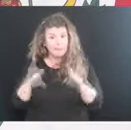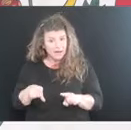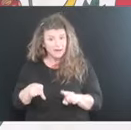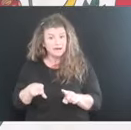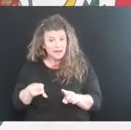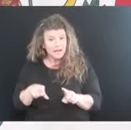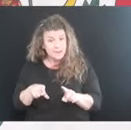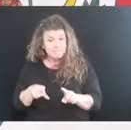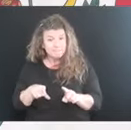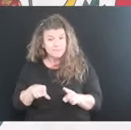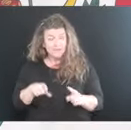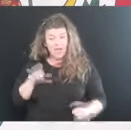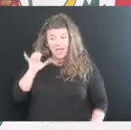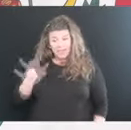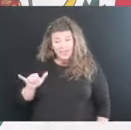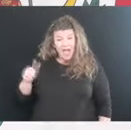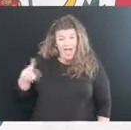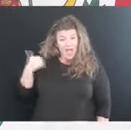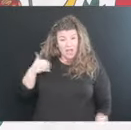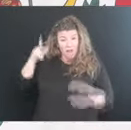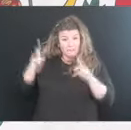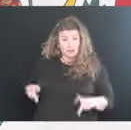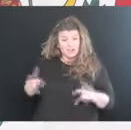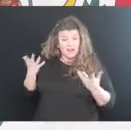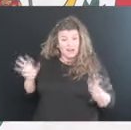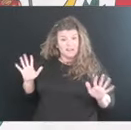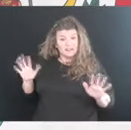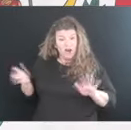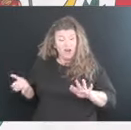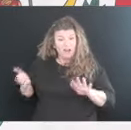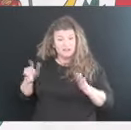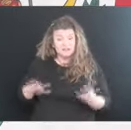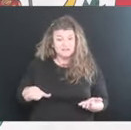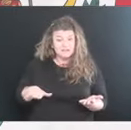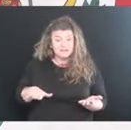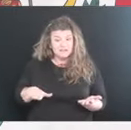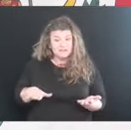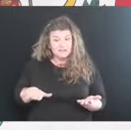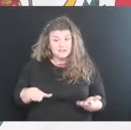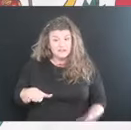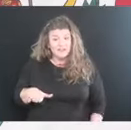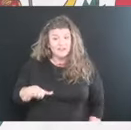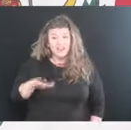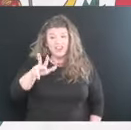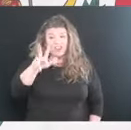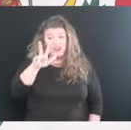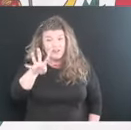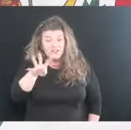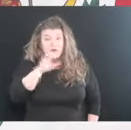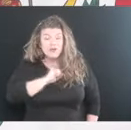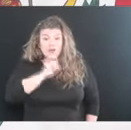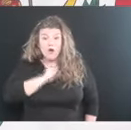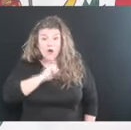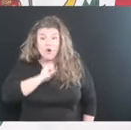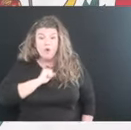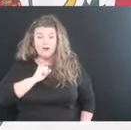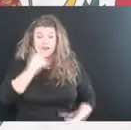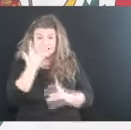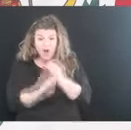And that young kid is gone. And a 30 year old or a 34 year old is gone.